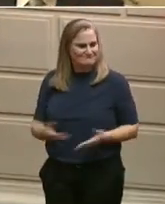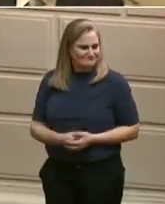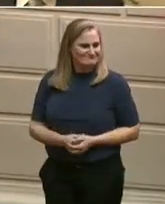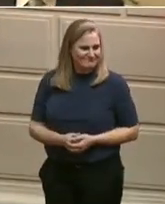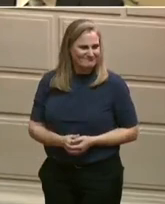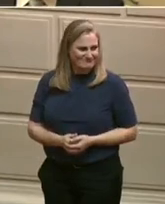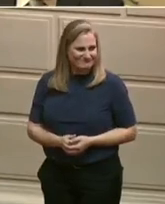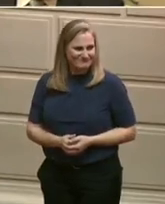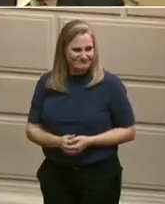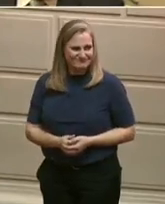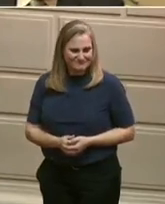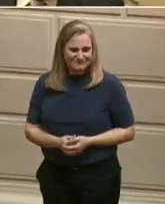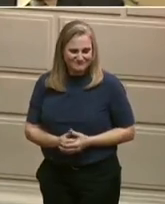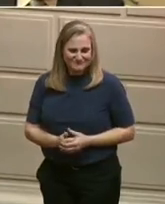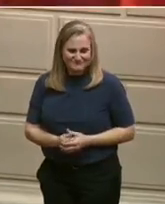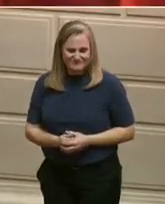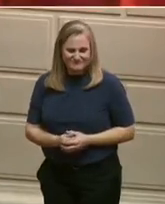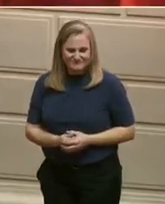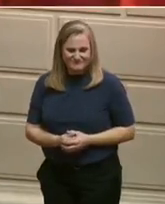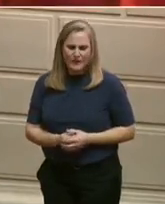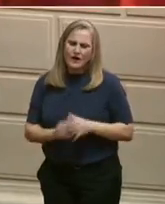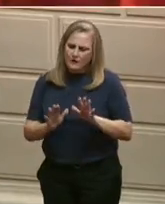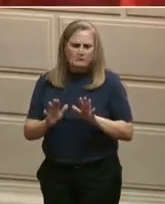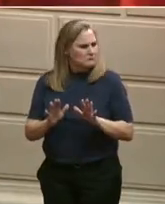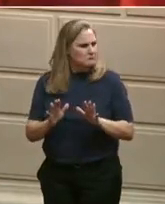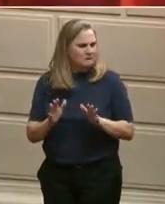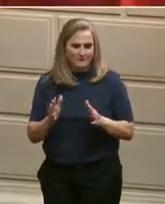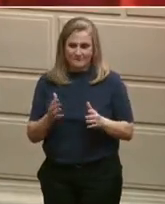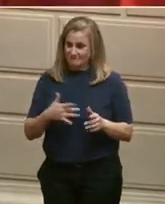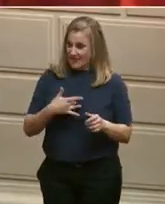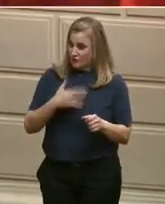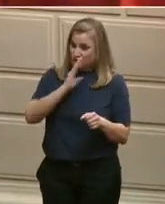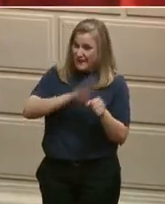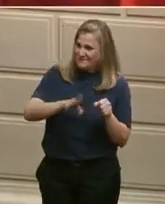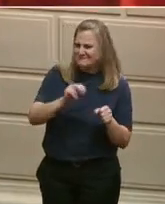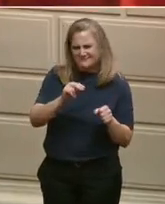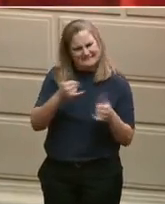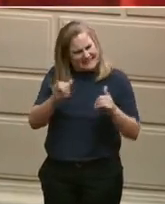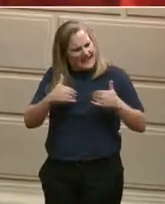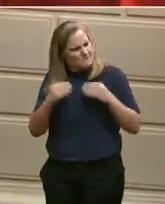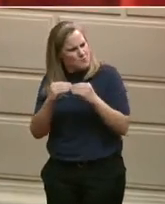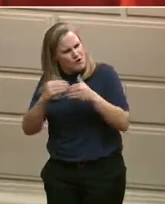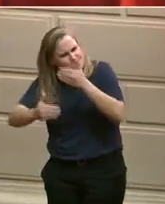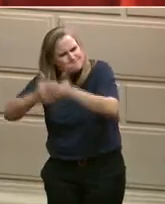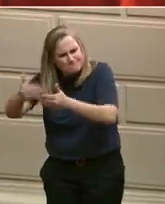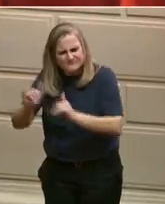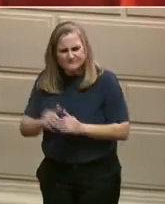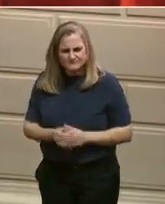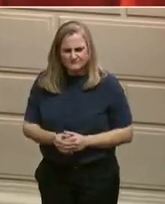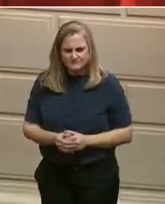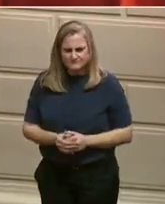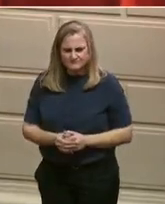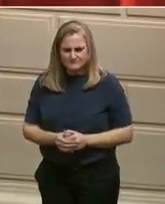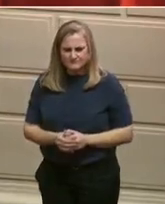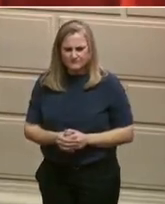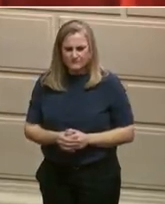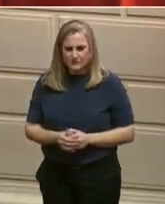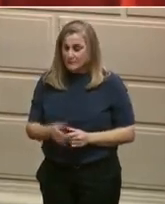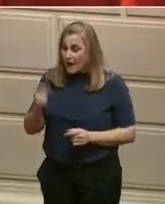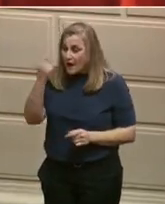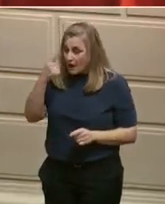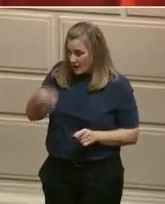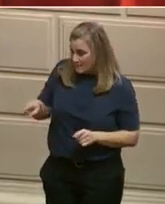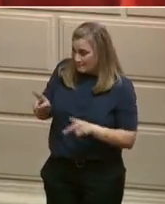There's more work ahead. But tonight is about the people who are doing the work to make all this